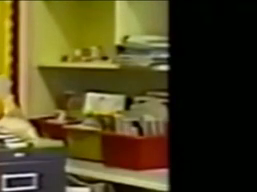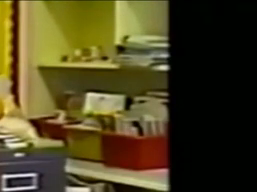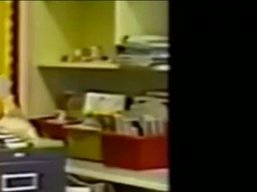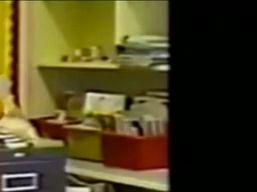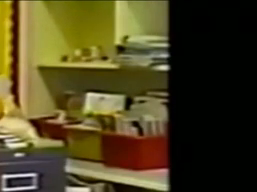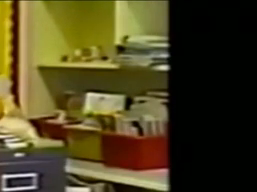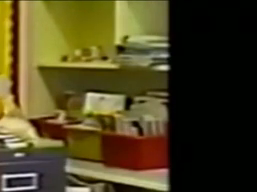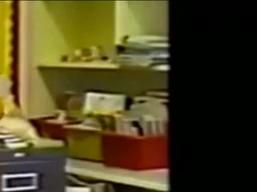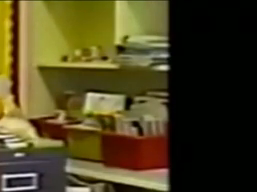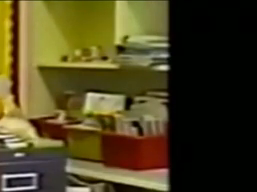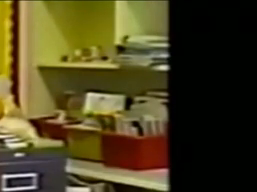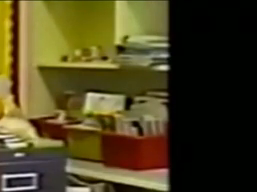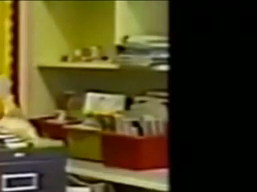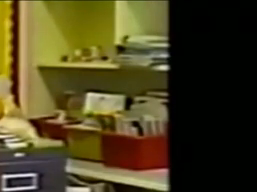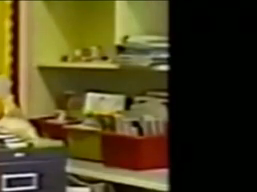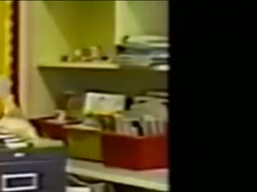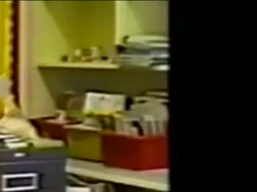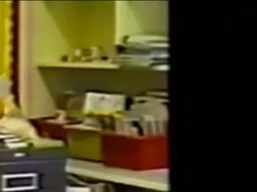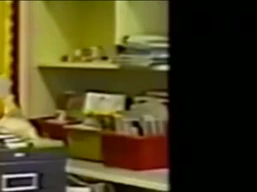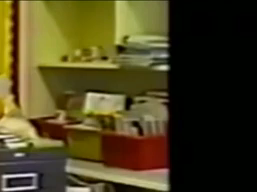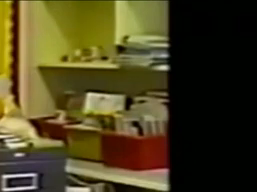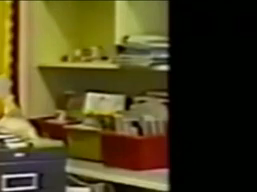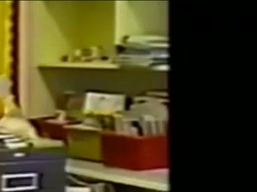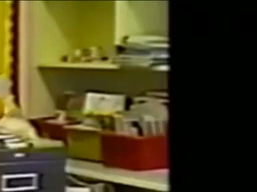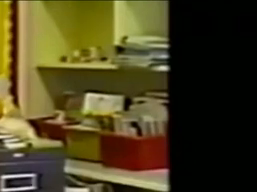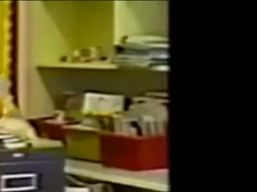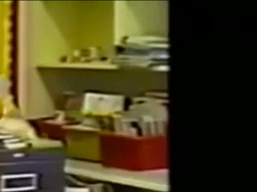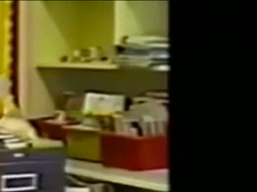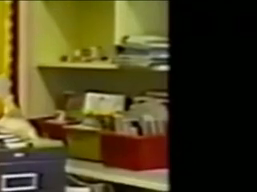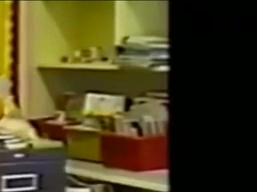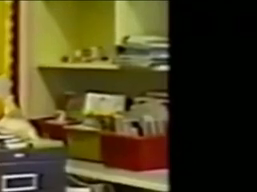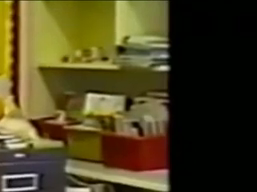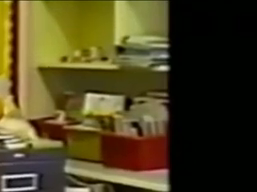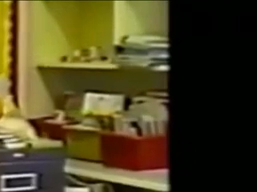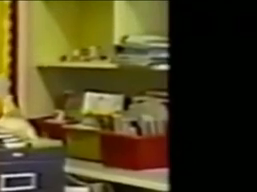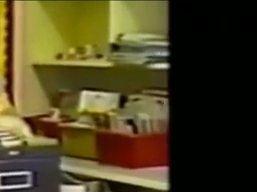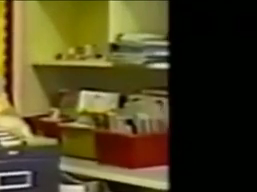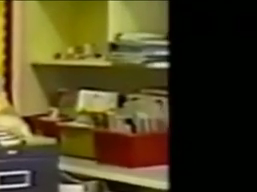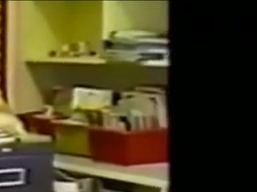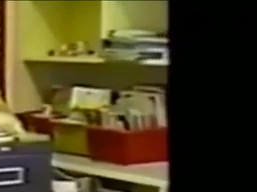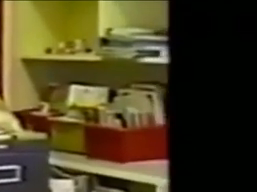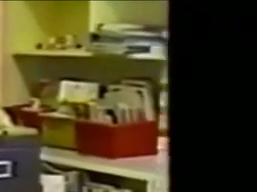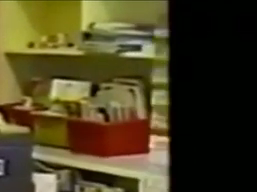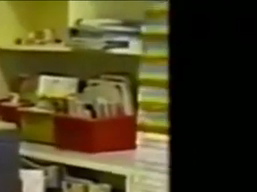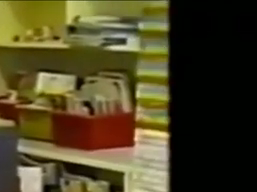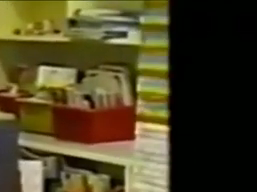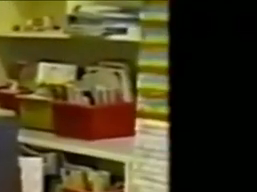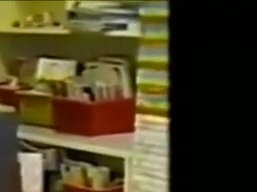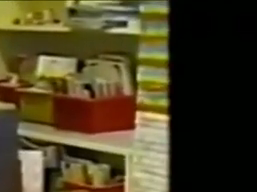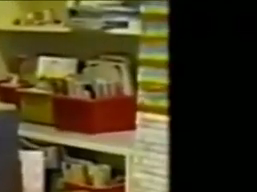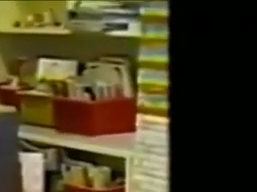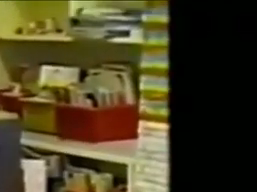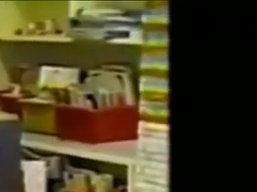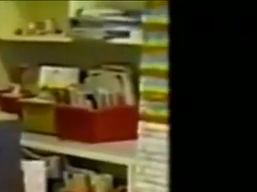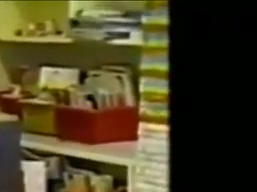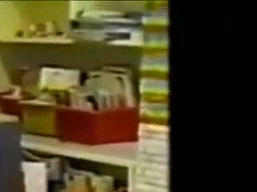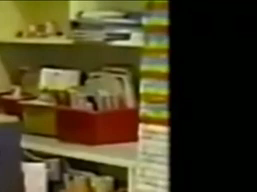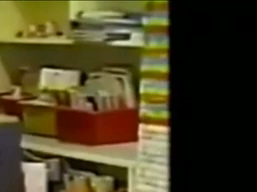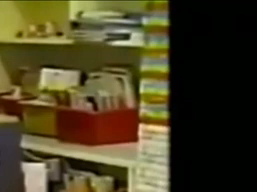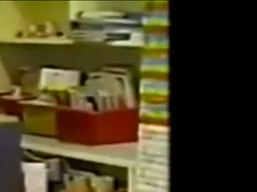in his walker and walked in the bedroom downstairs.